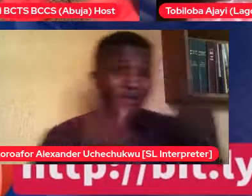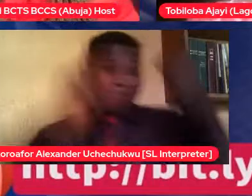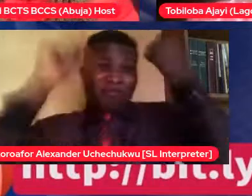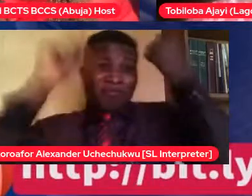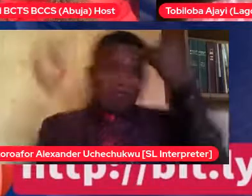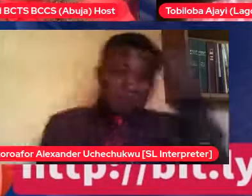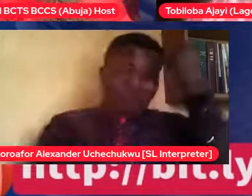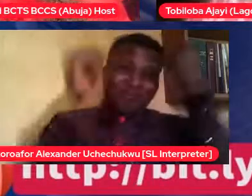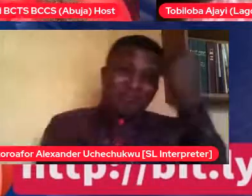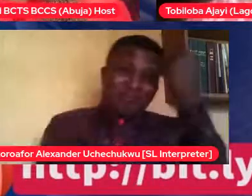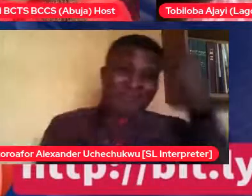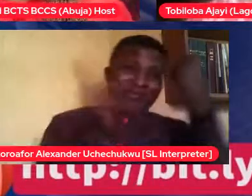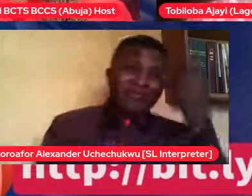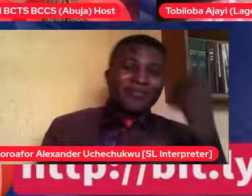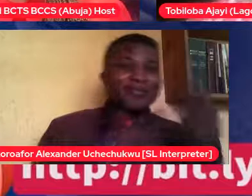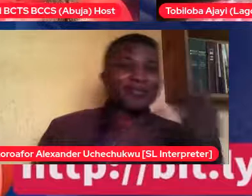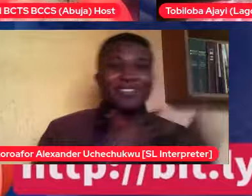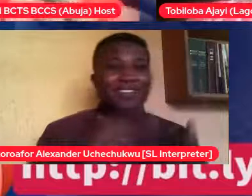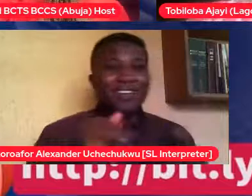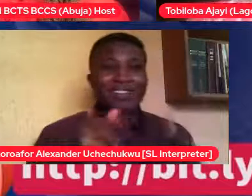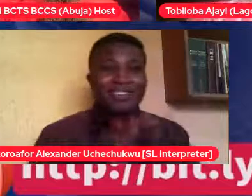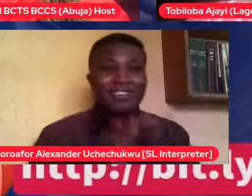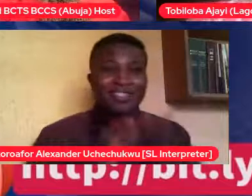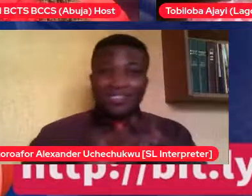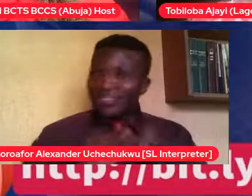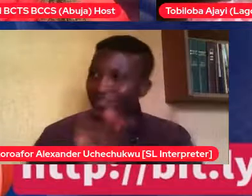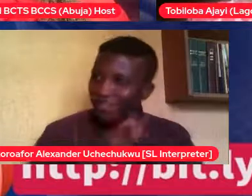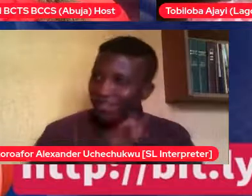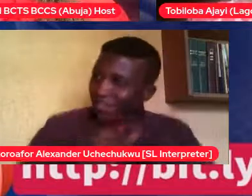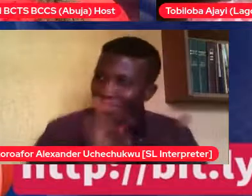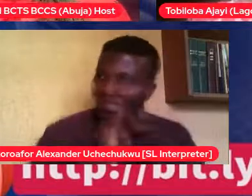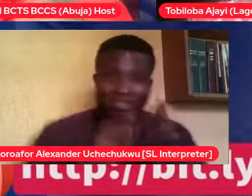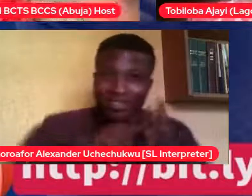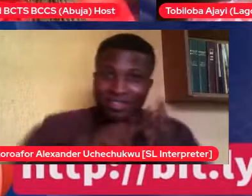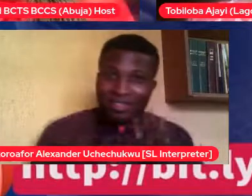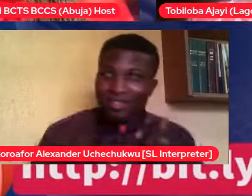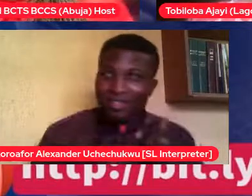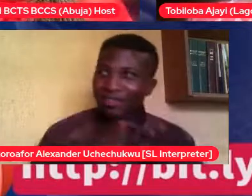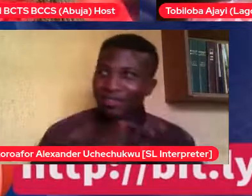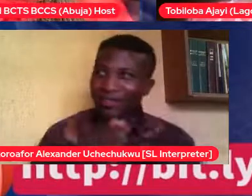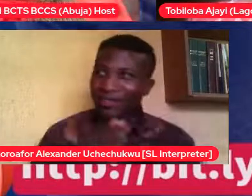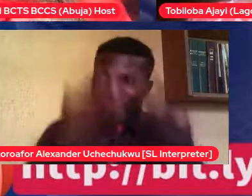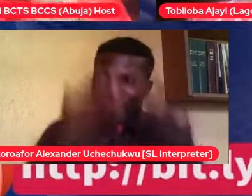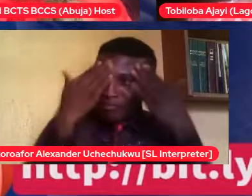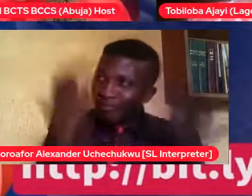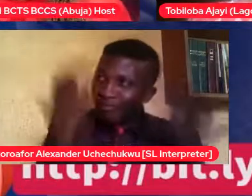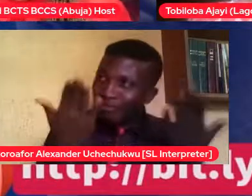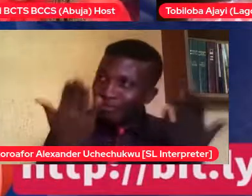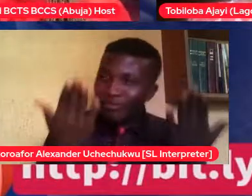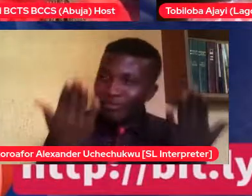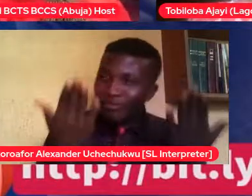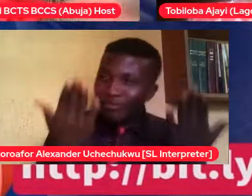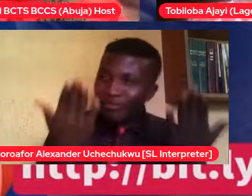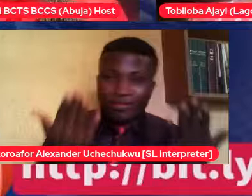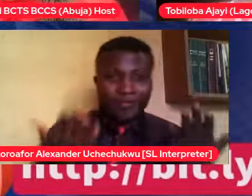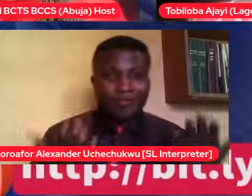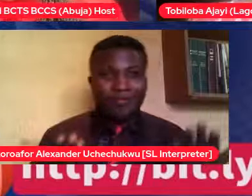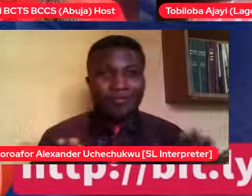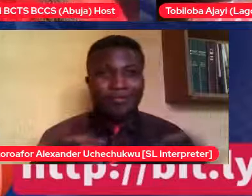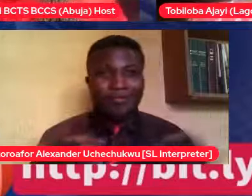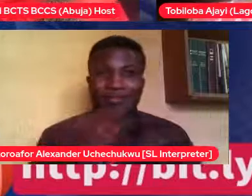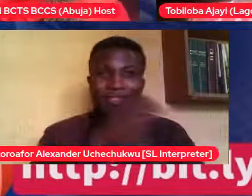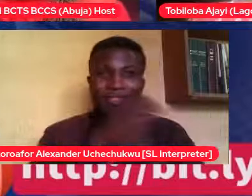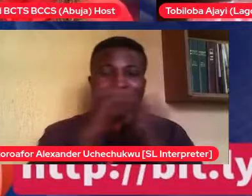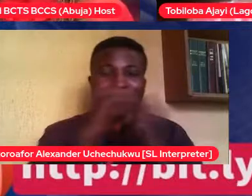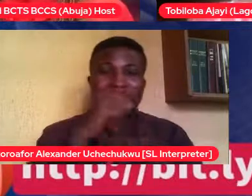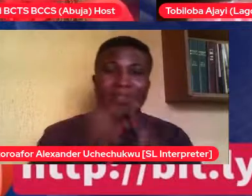I just, you know, we just exchanged pictures, but you can imagine when I, my wife, of course, I know better now and most of us know better.